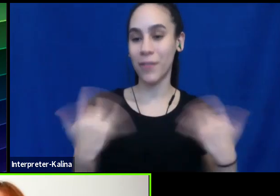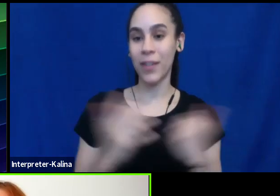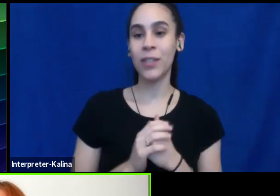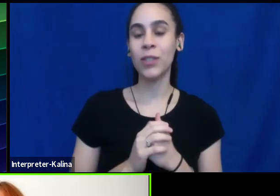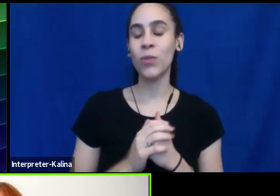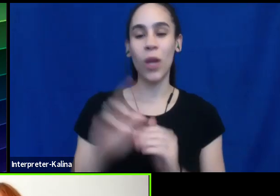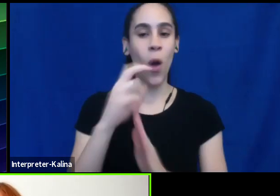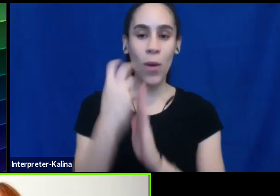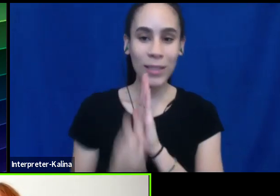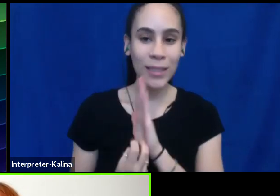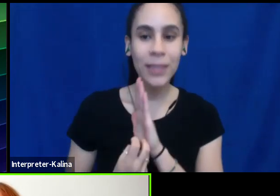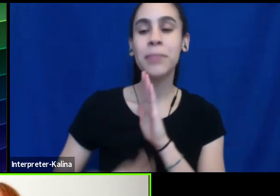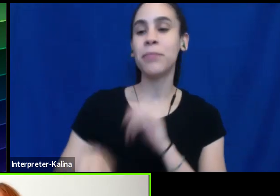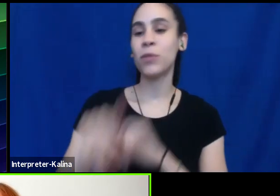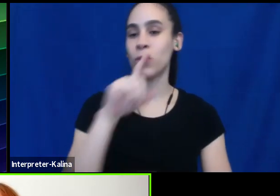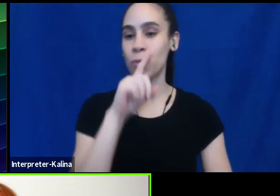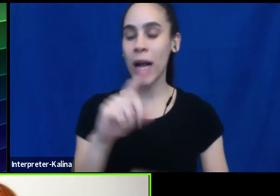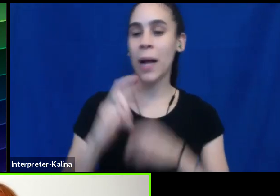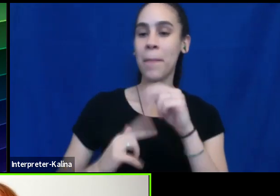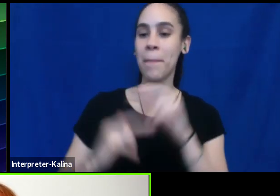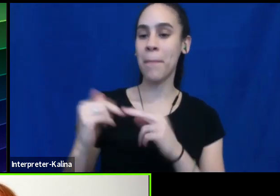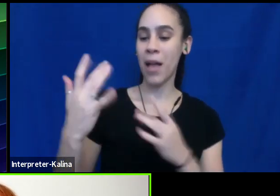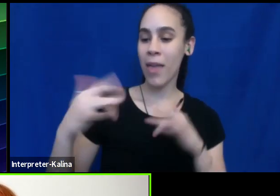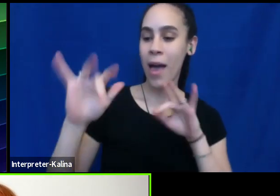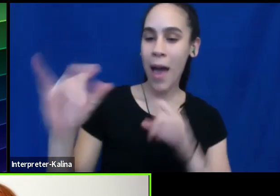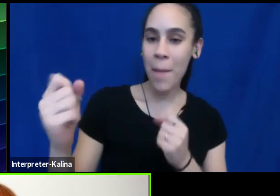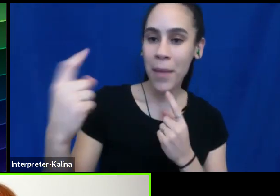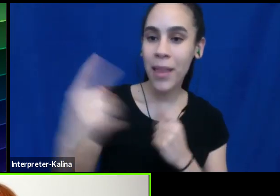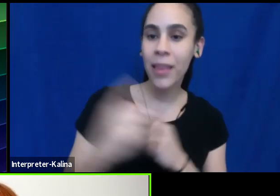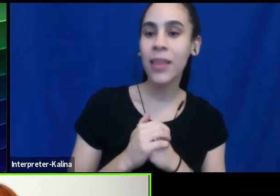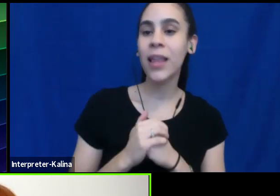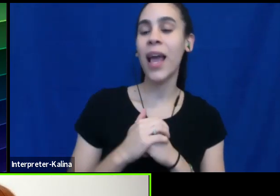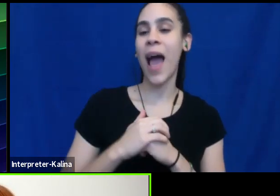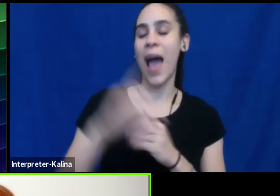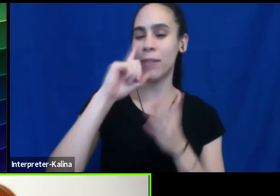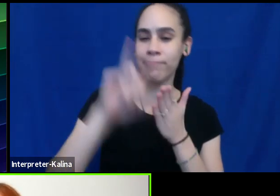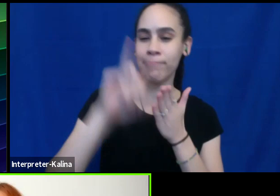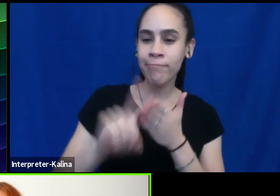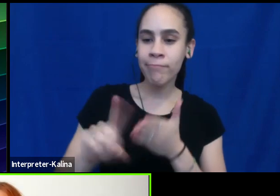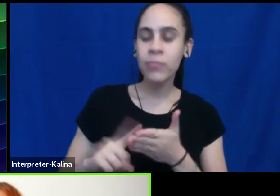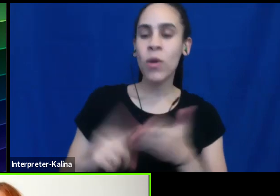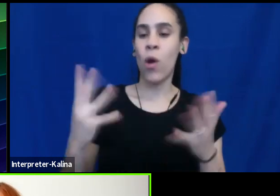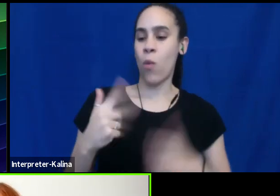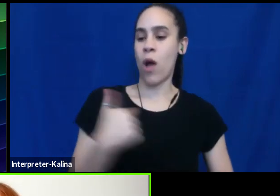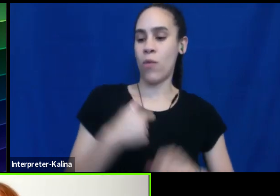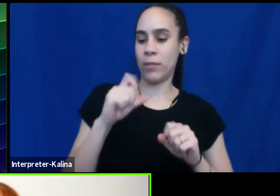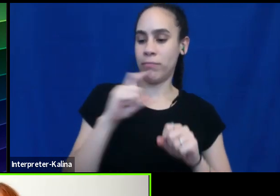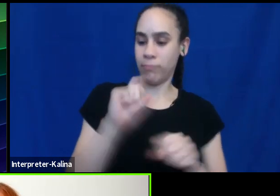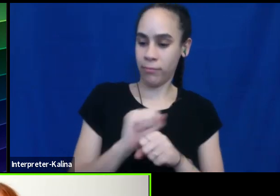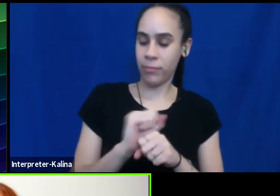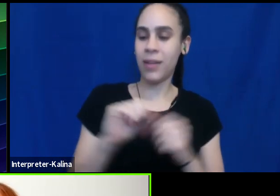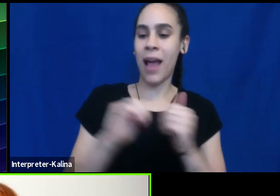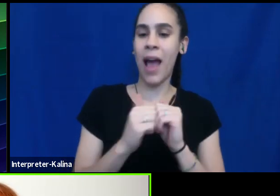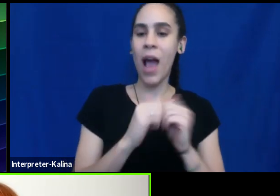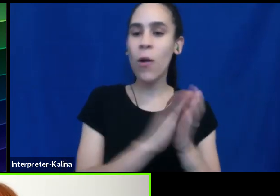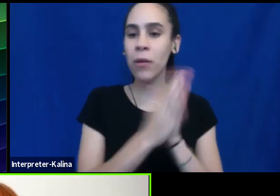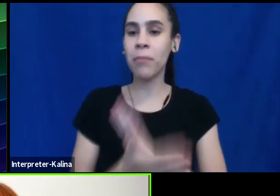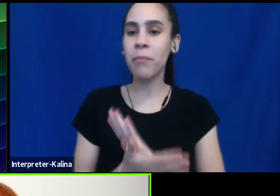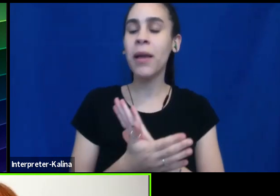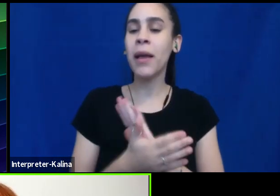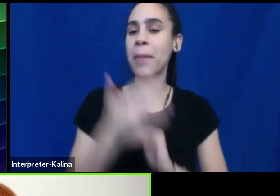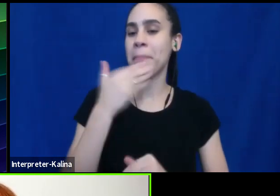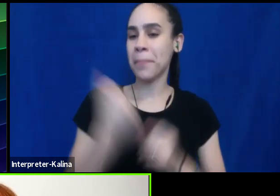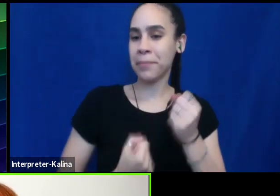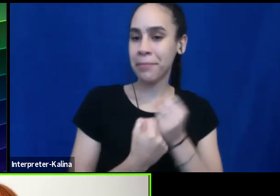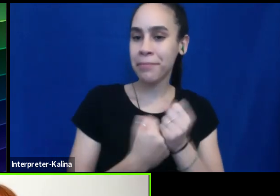real. We build empathy and we explore tangible, actionable steps that we can all take to be better allies and better advocates for each other.